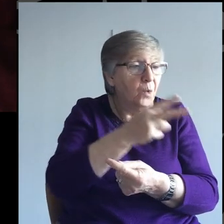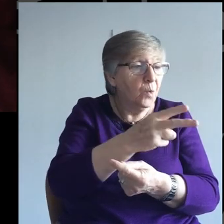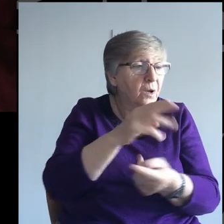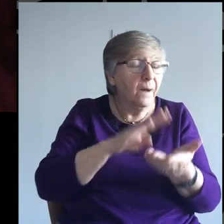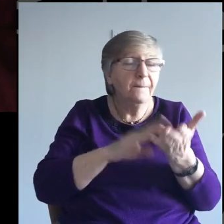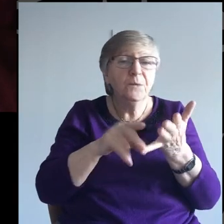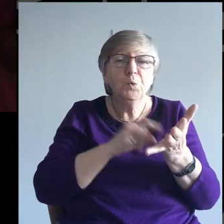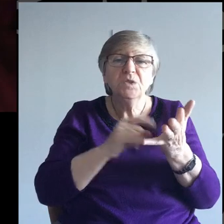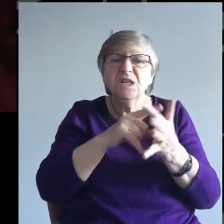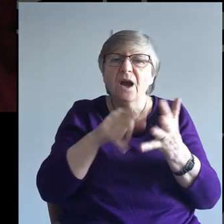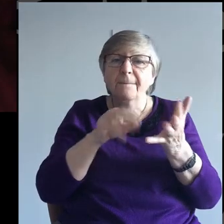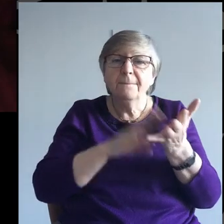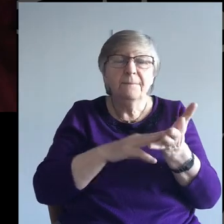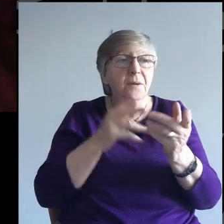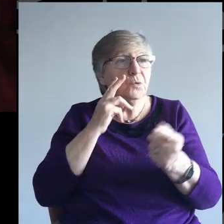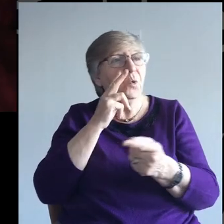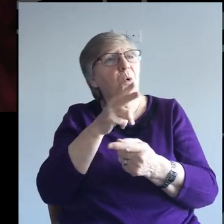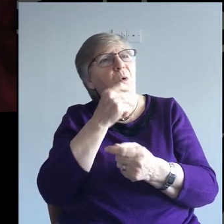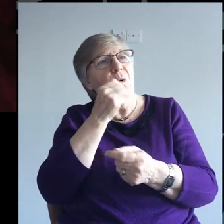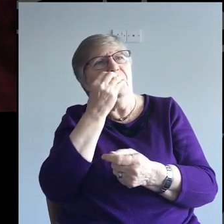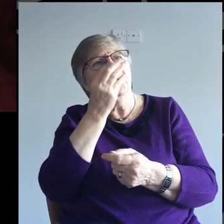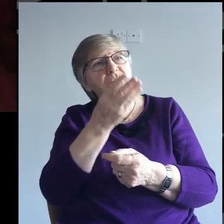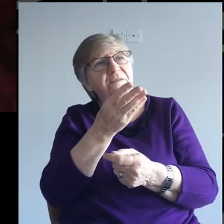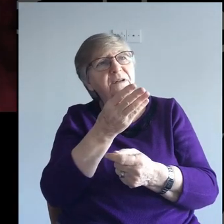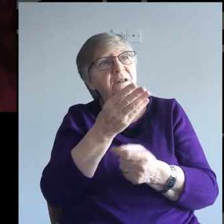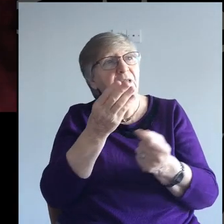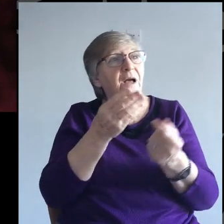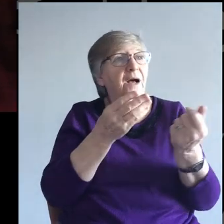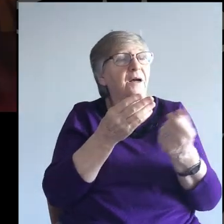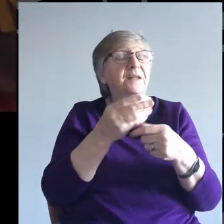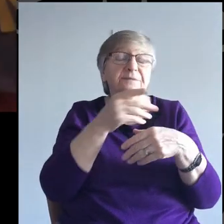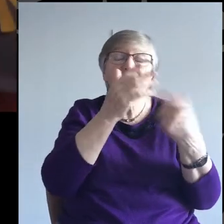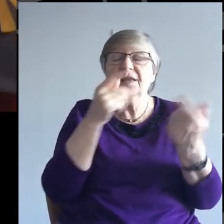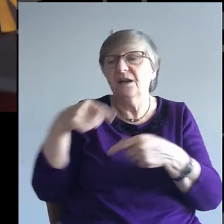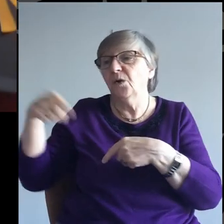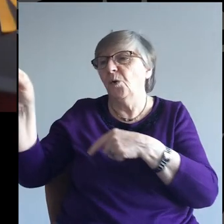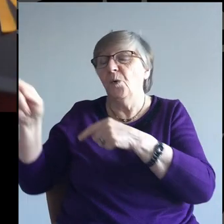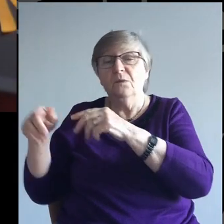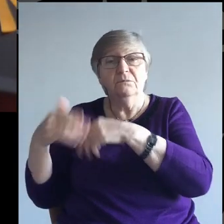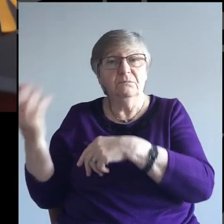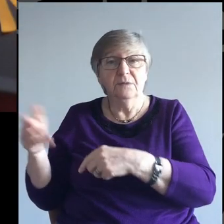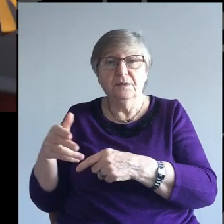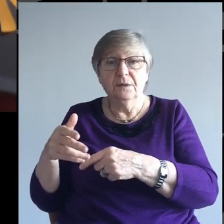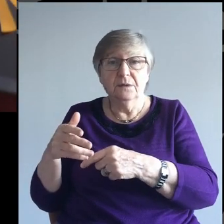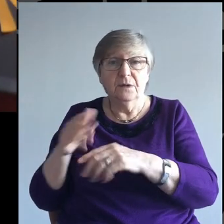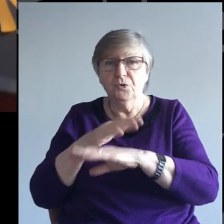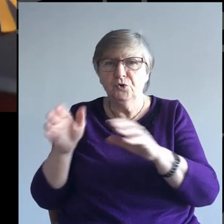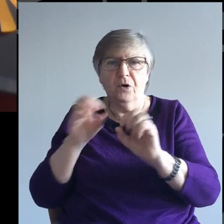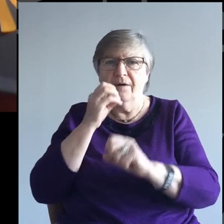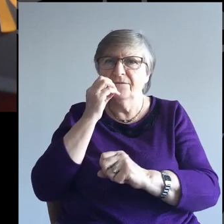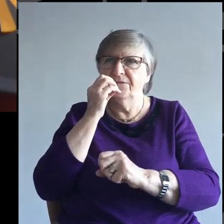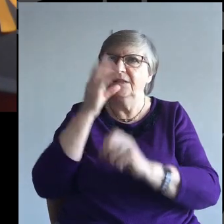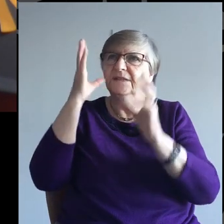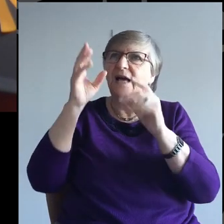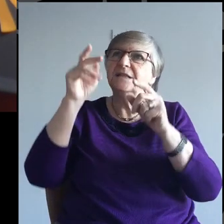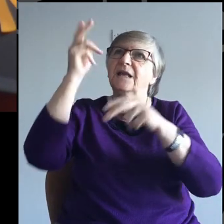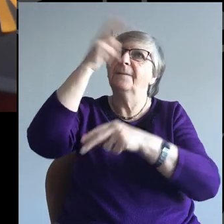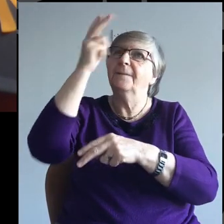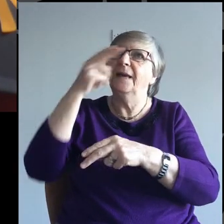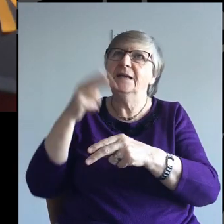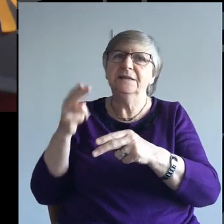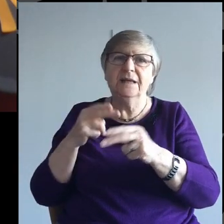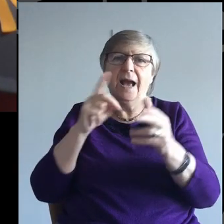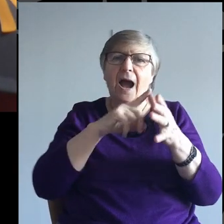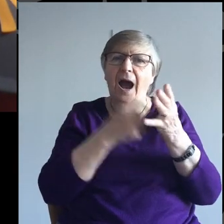in a museum, spend an hour or two admiring and then get on with your life. It's not like some fantastic painting in an art gallery